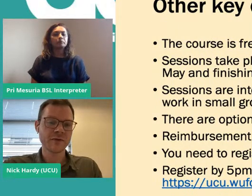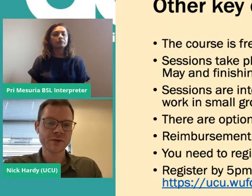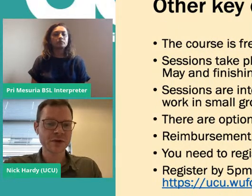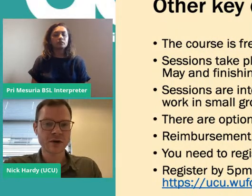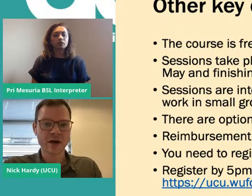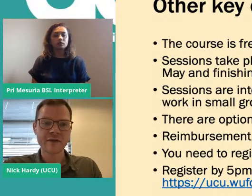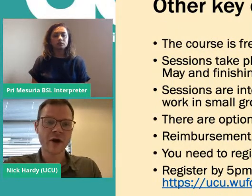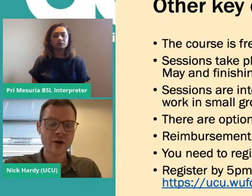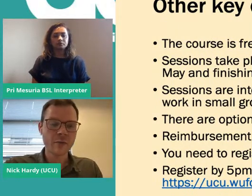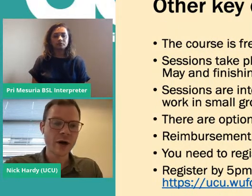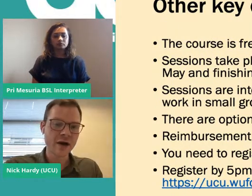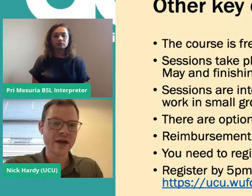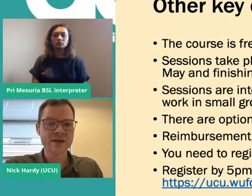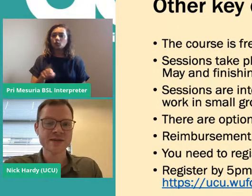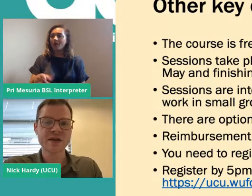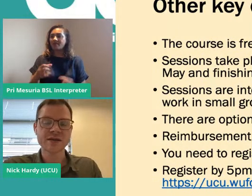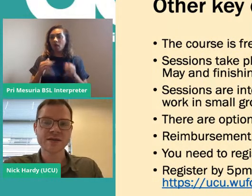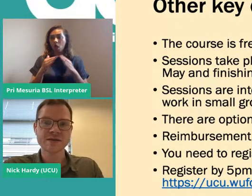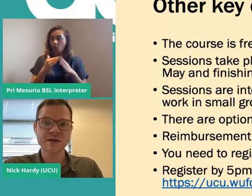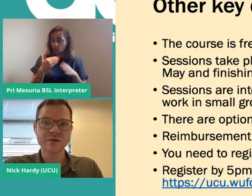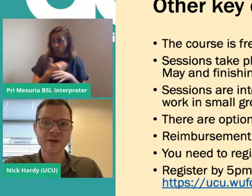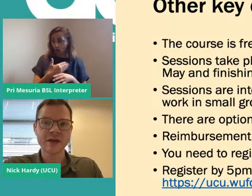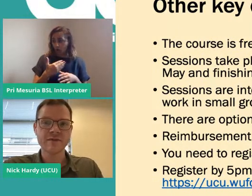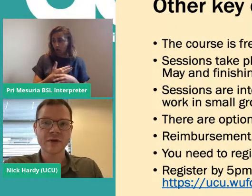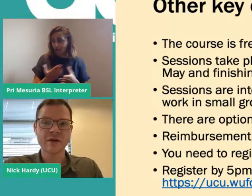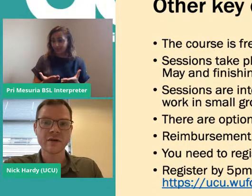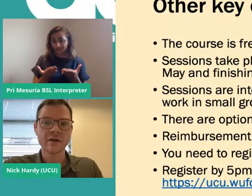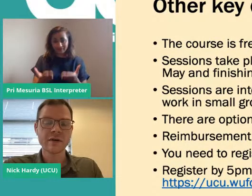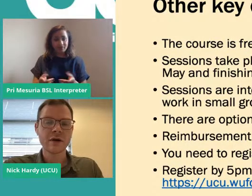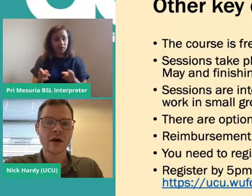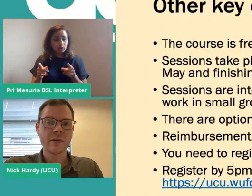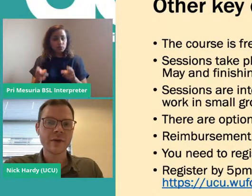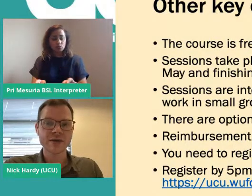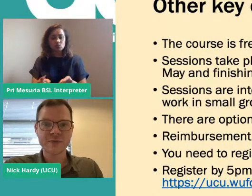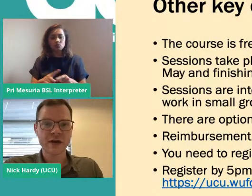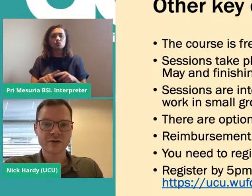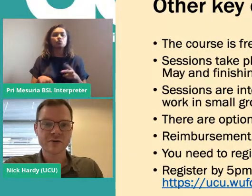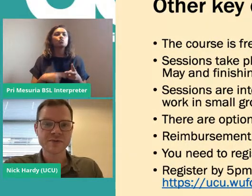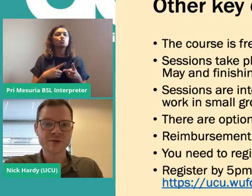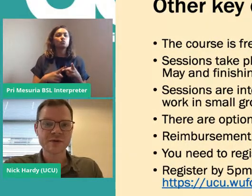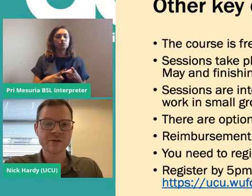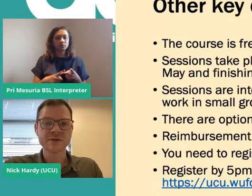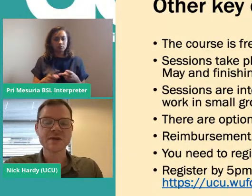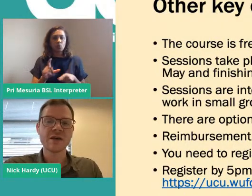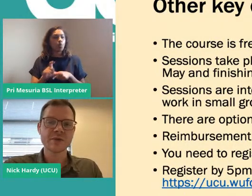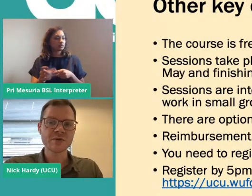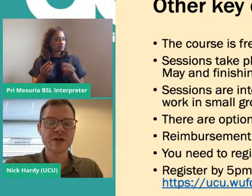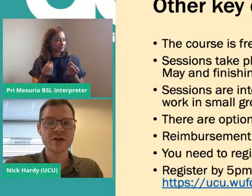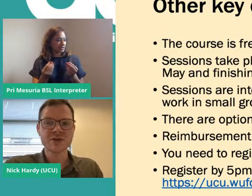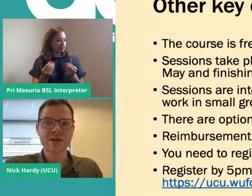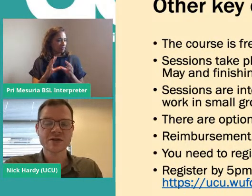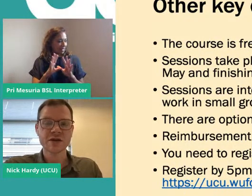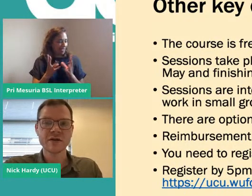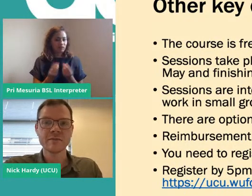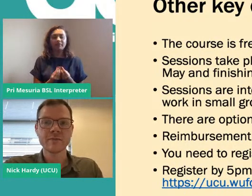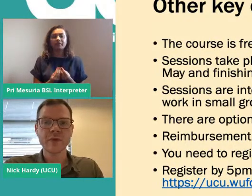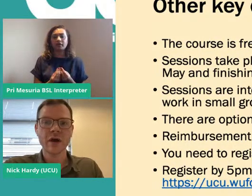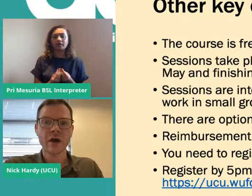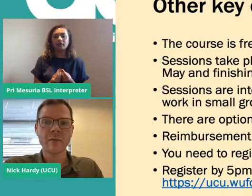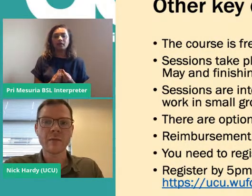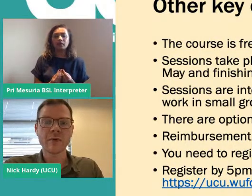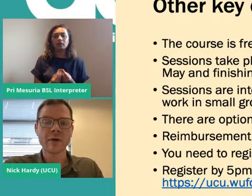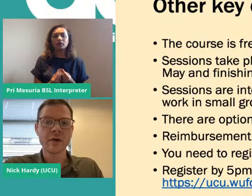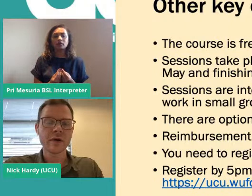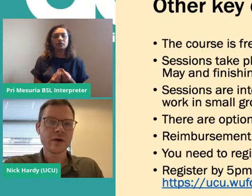You've also got kind of homework exercises that you'll be given as part of the course materials in between each session.